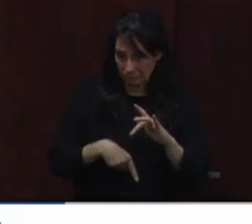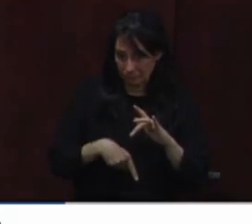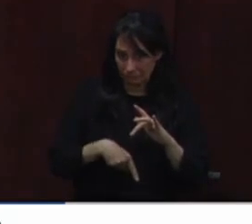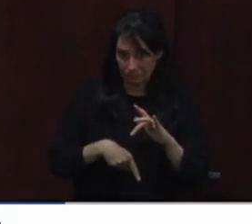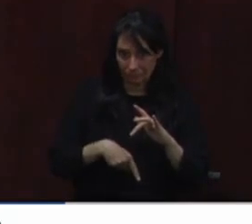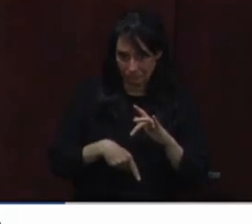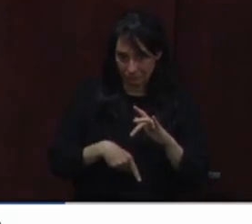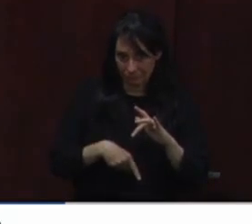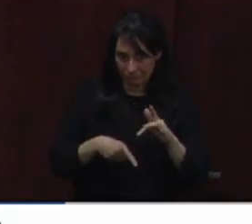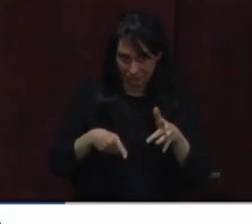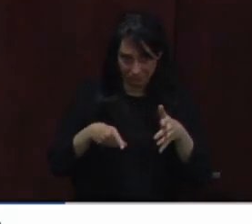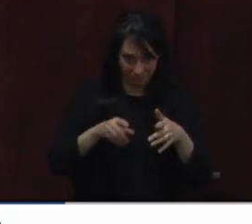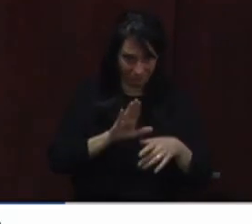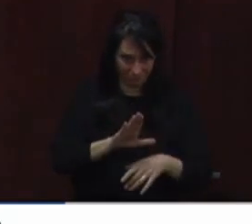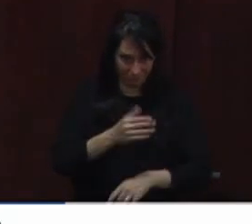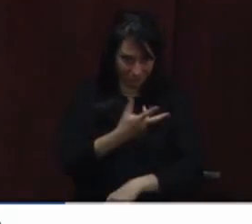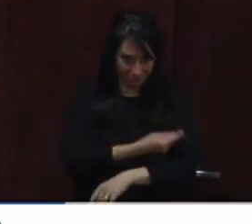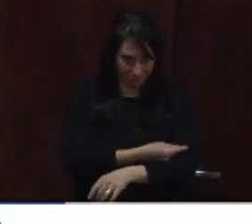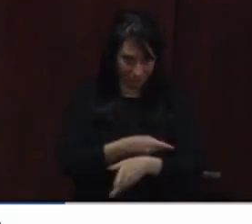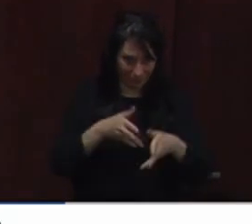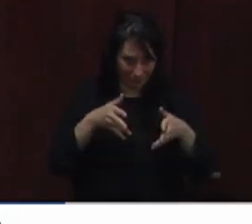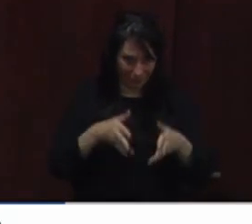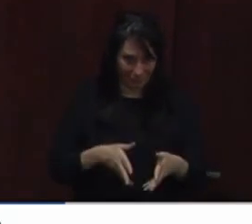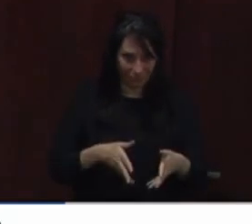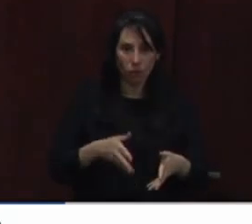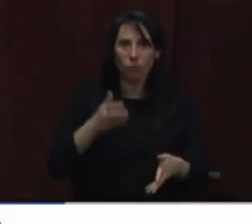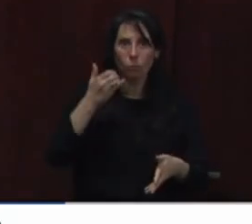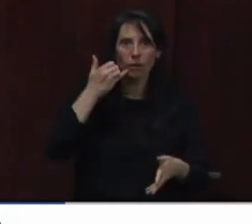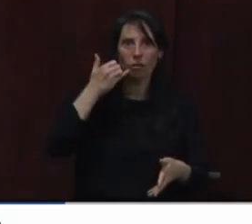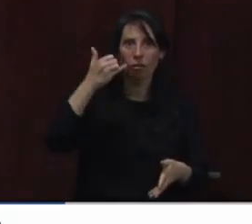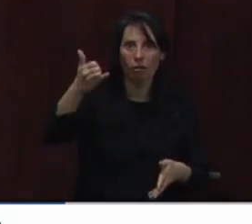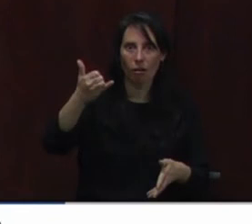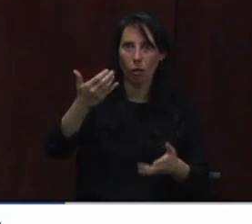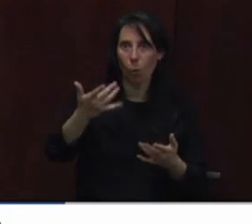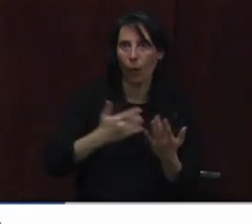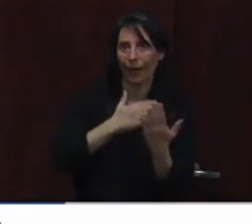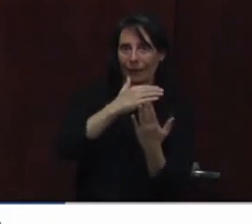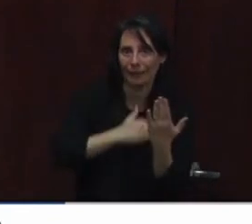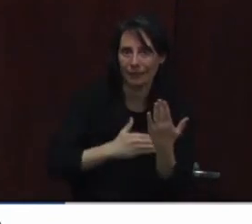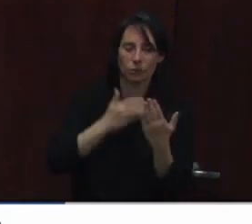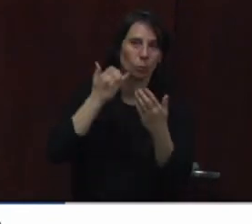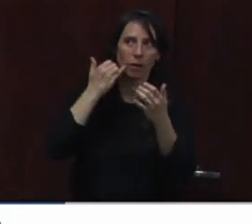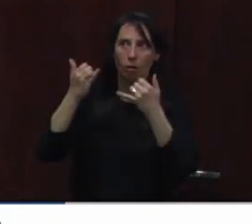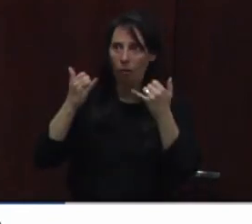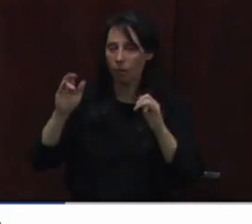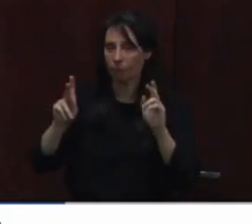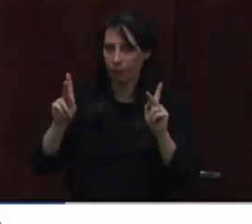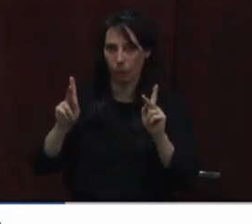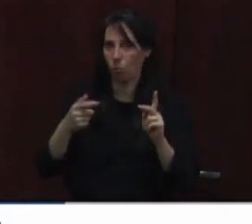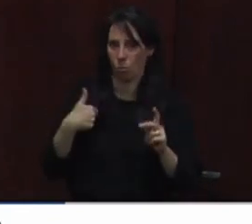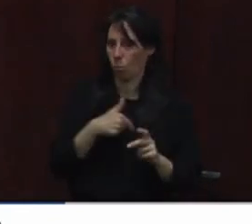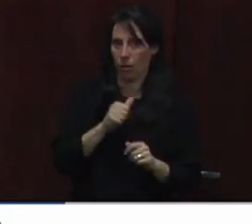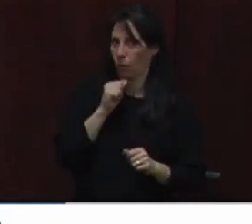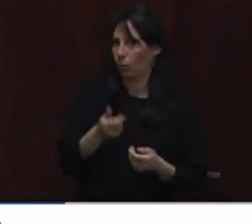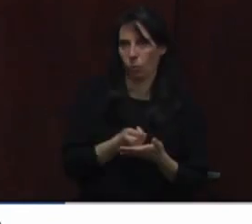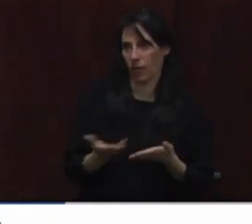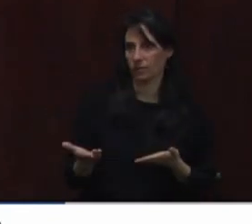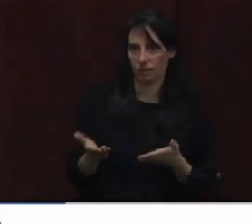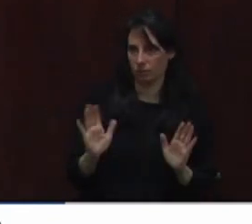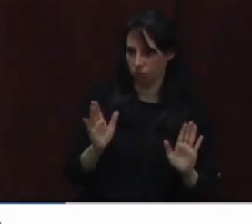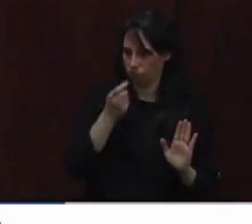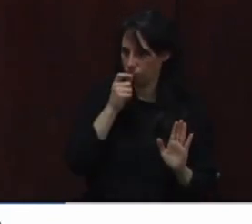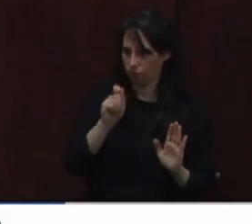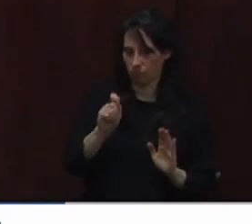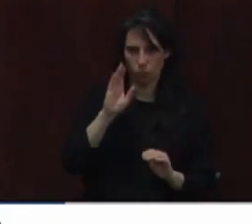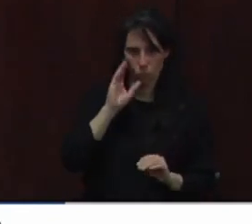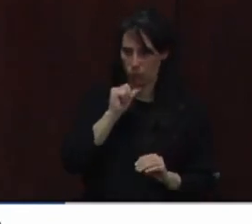out to folks that are within those phases and get somebody there. Wasting a dose is not an option. So we work really hard